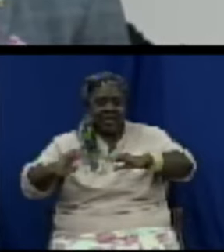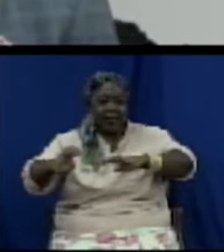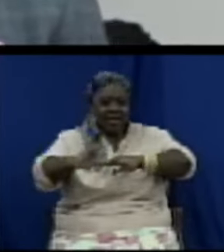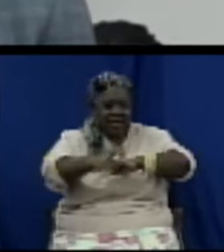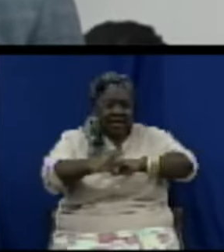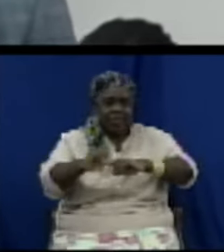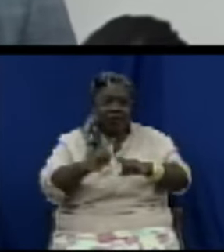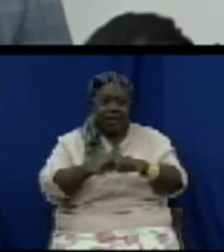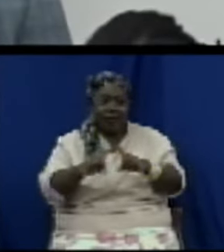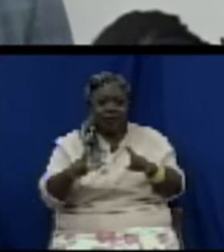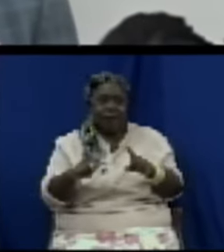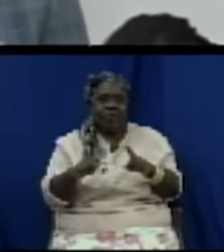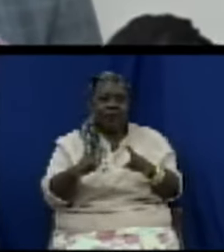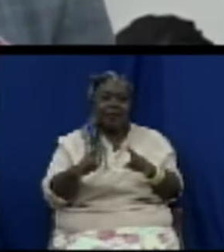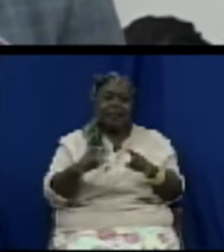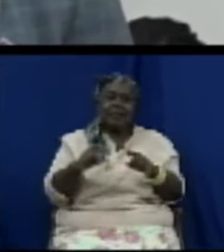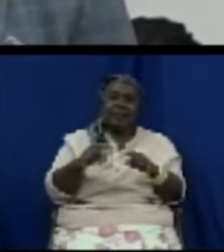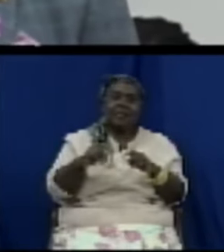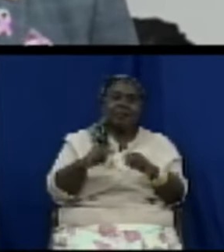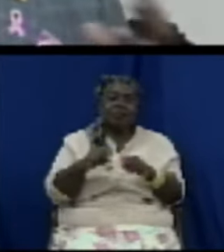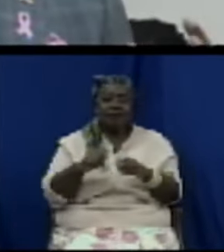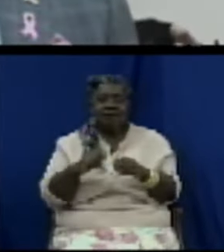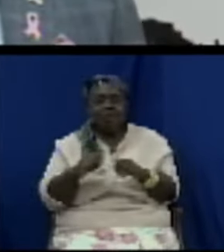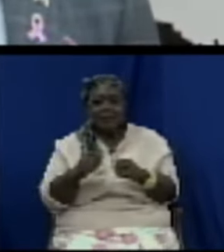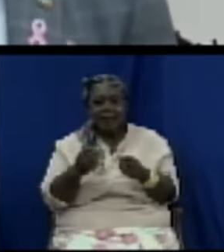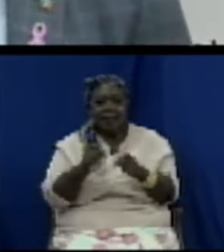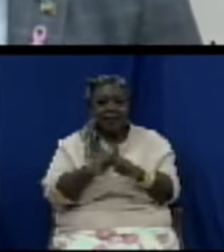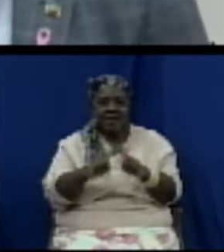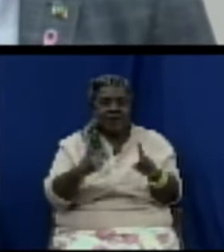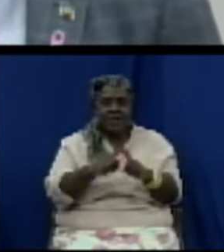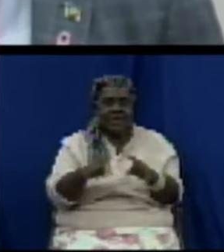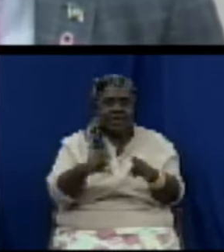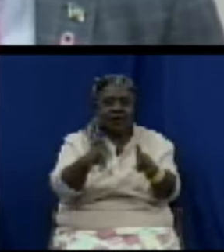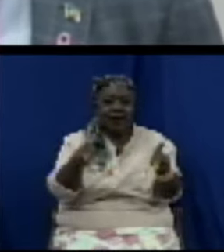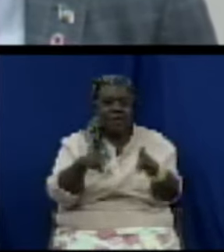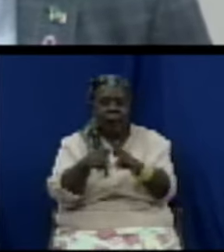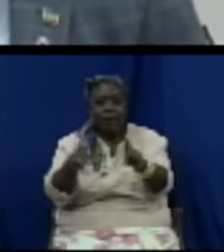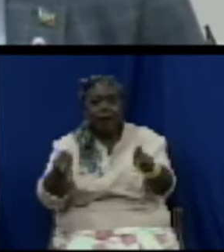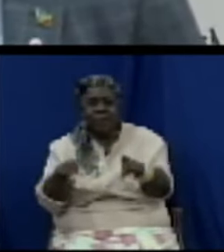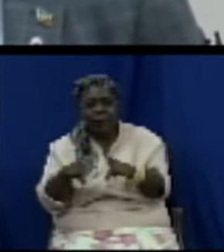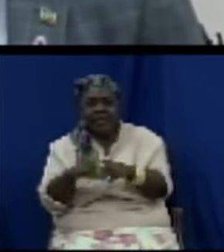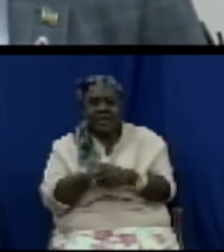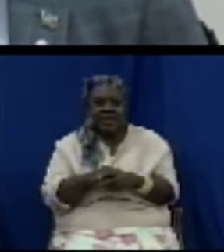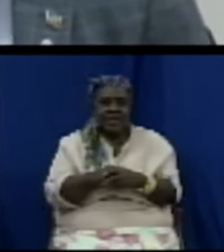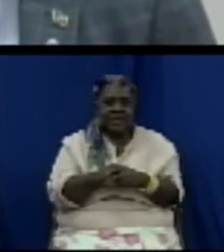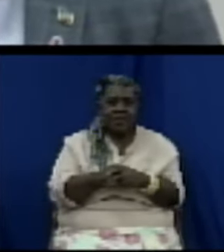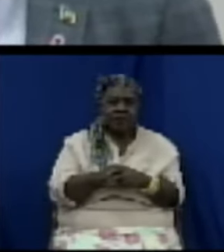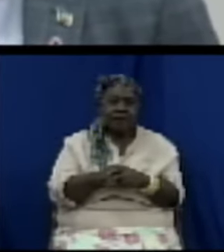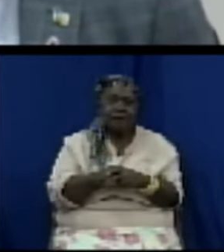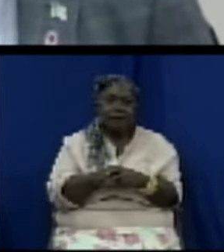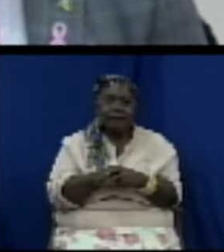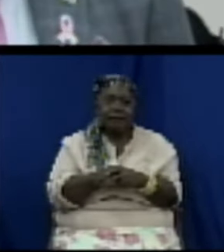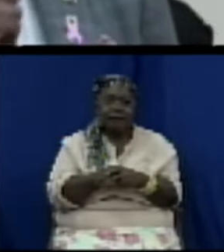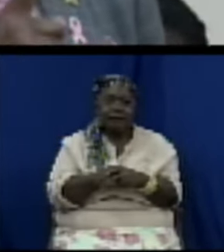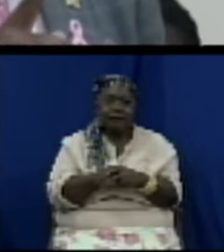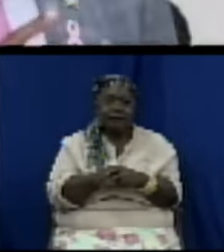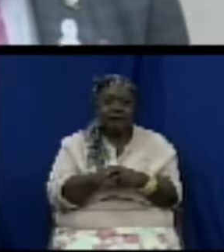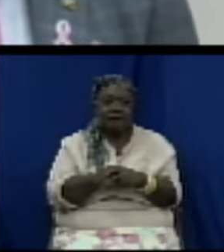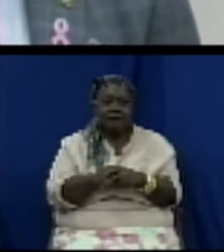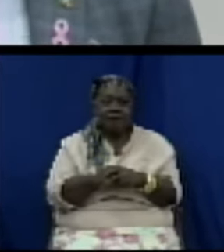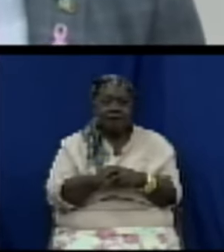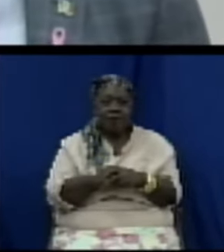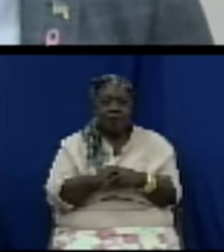also the issue of human security, which is a much broader topic. So we have to deal with it from a comprehensive perspective and we'll deal with it